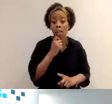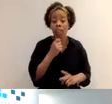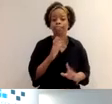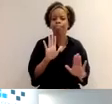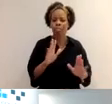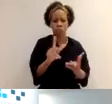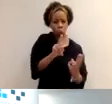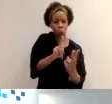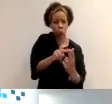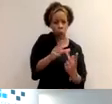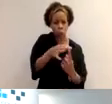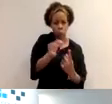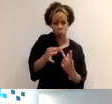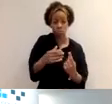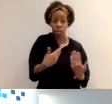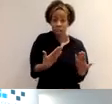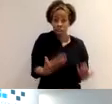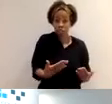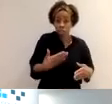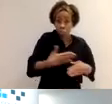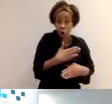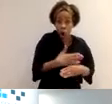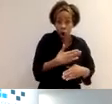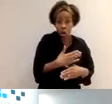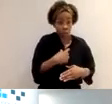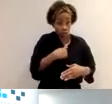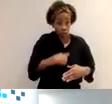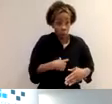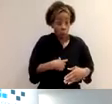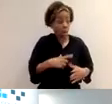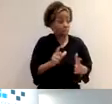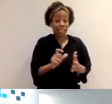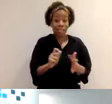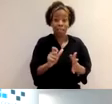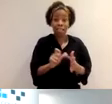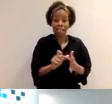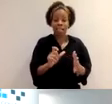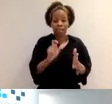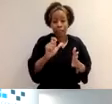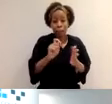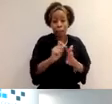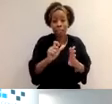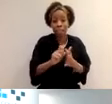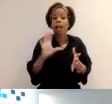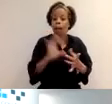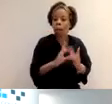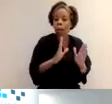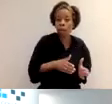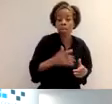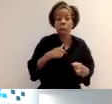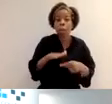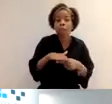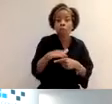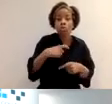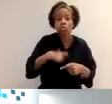to ensure that whatever you're doing within your role now, your CPD is relevant. And it may be that you have another role coming up, or within your current role,